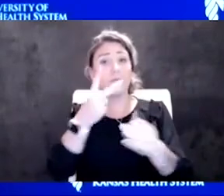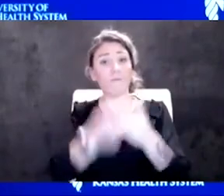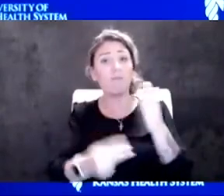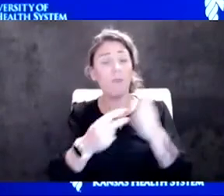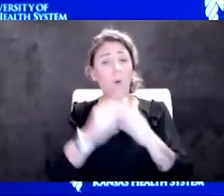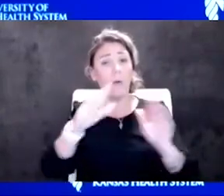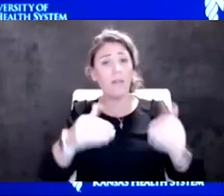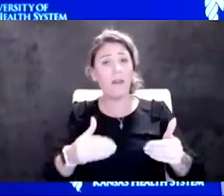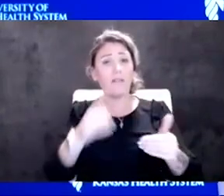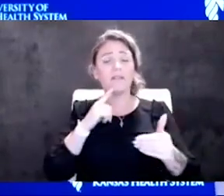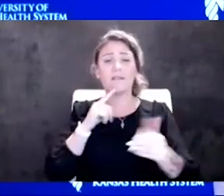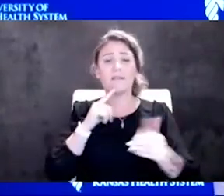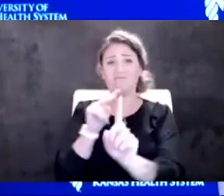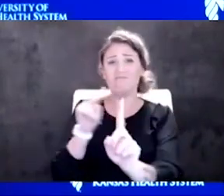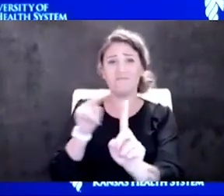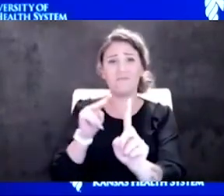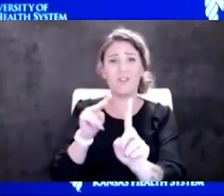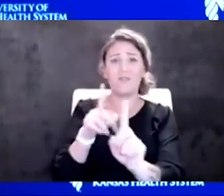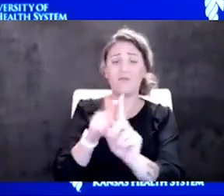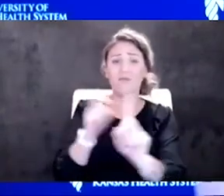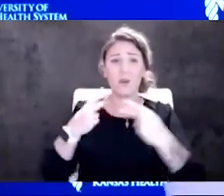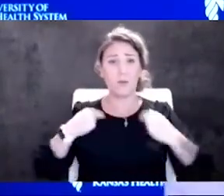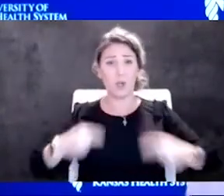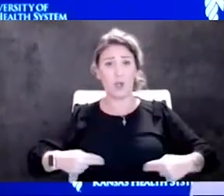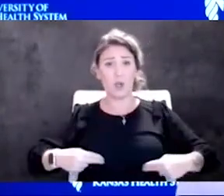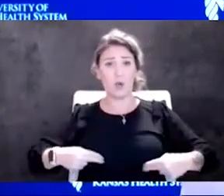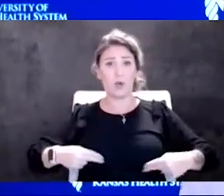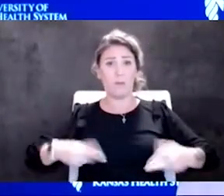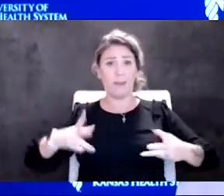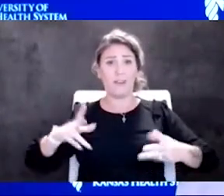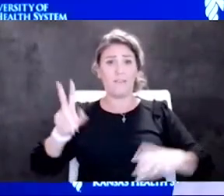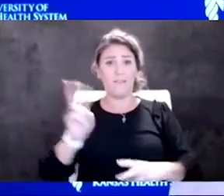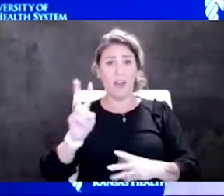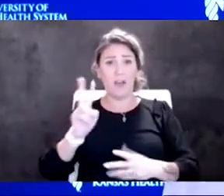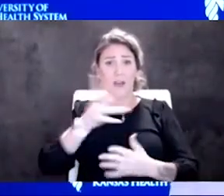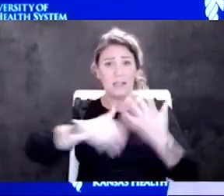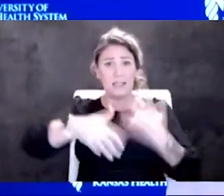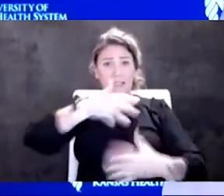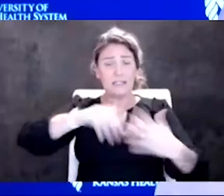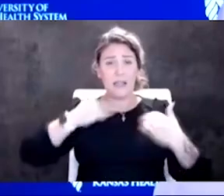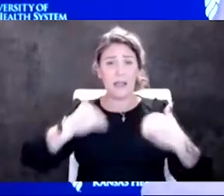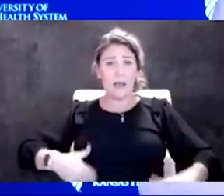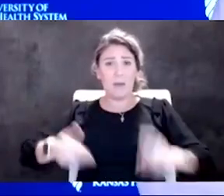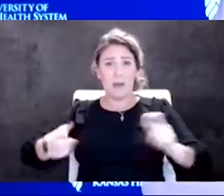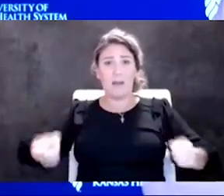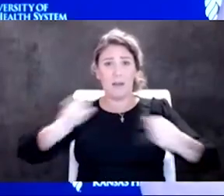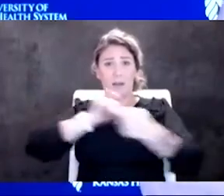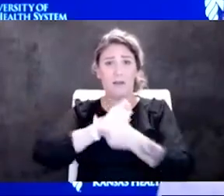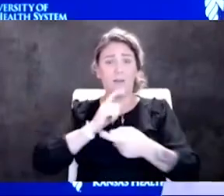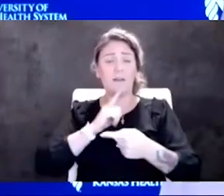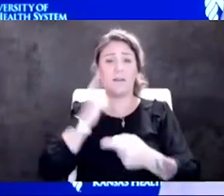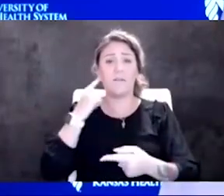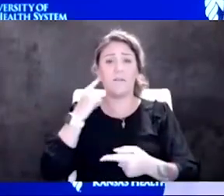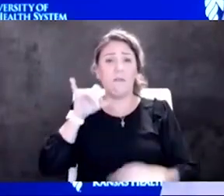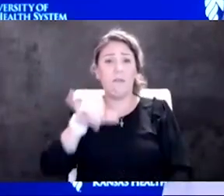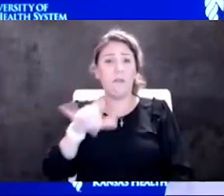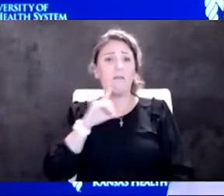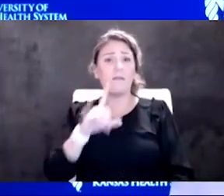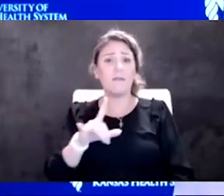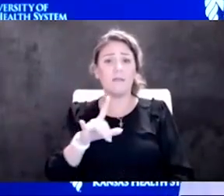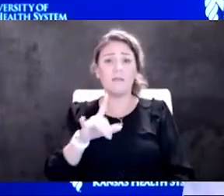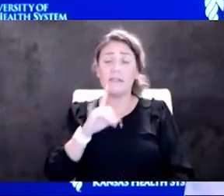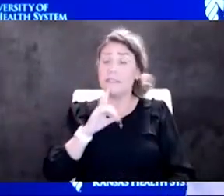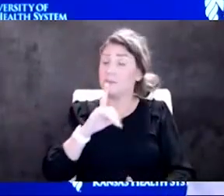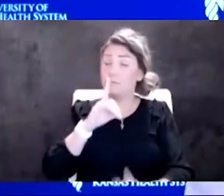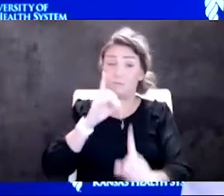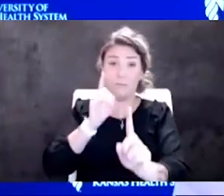just from the human virus interaction, you know, our body is adapting and evolving to this. And I think that is spurred on and improved